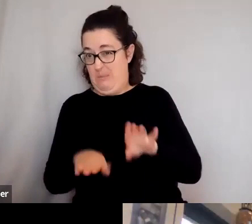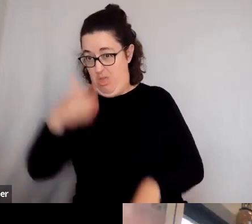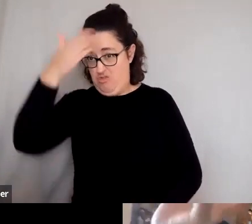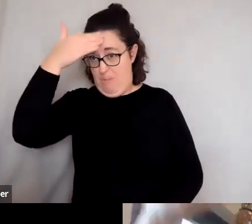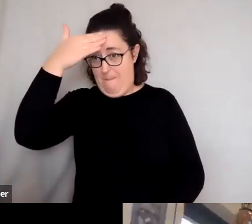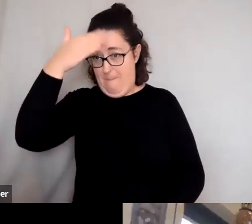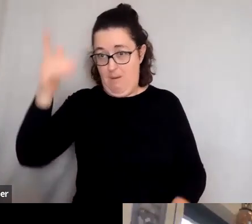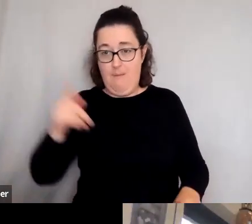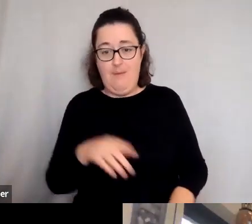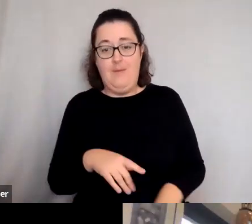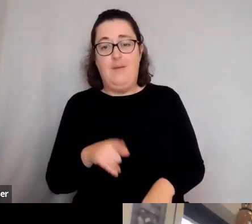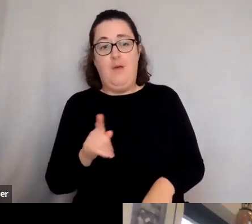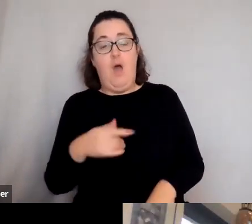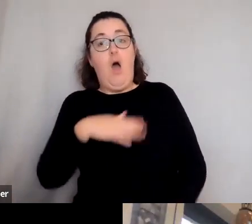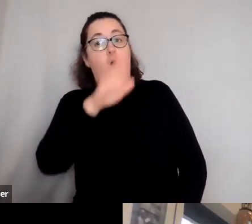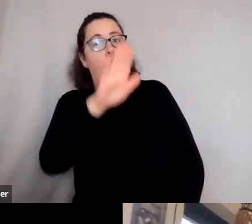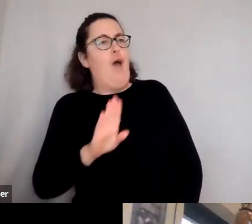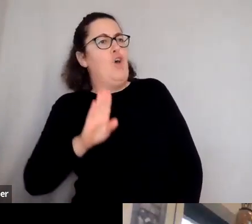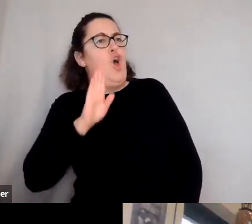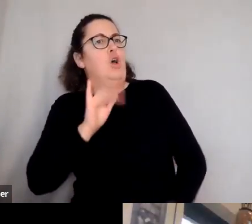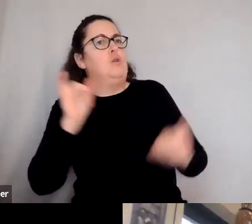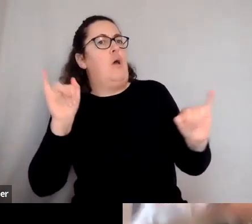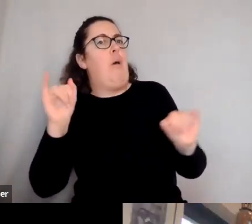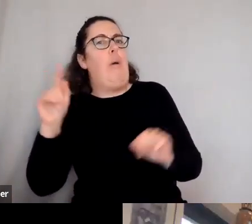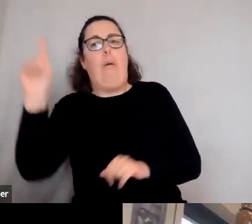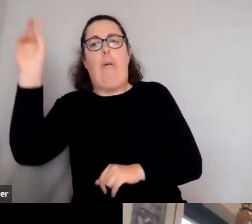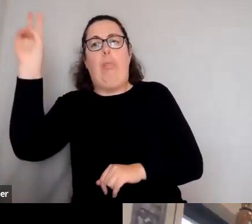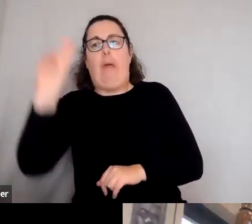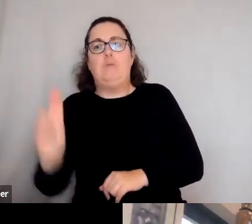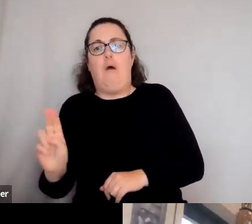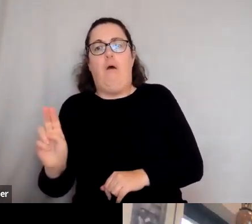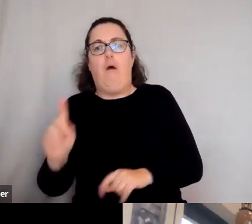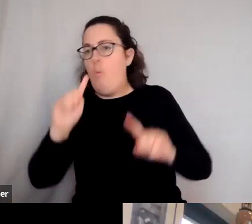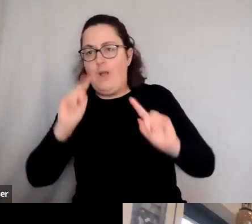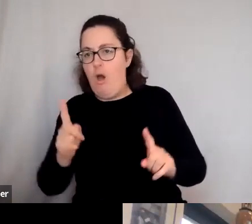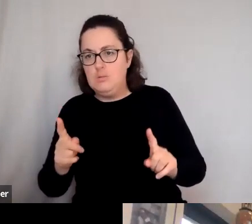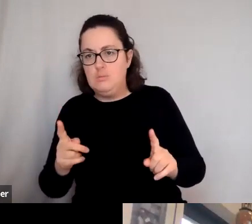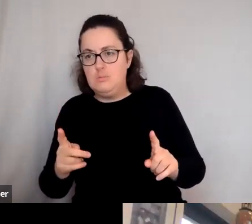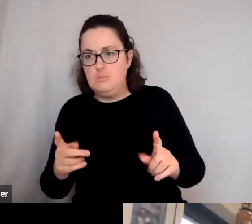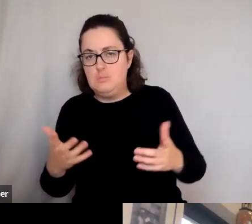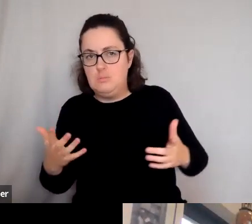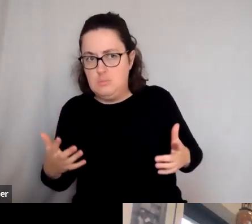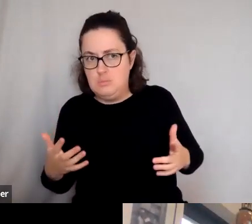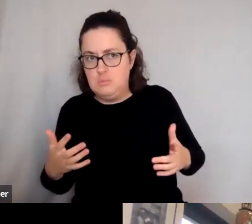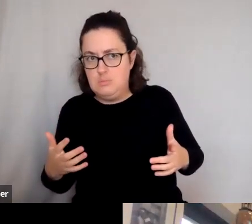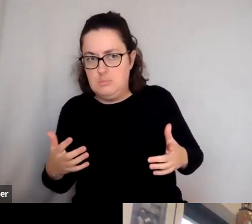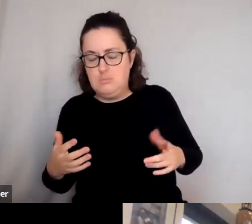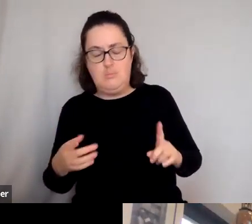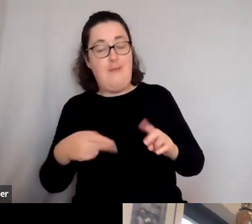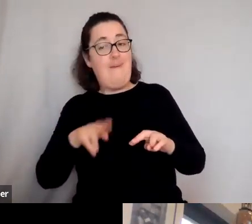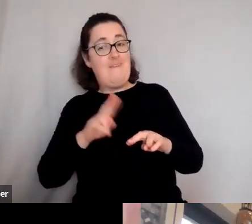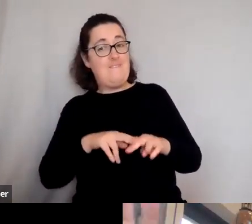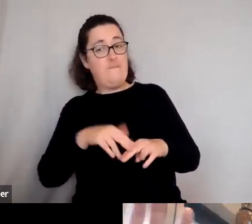say, oh, I've heard a bad omen. I heard a thunderclap. We can't go ahead. I'm sure if Mr. Trump had got,